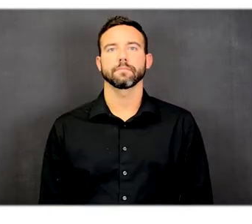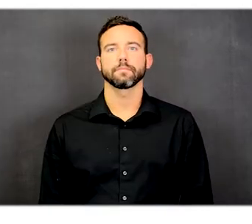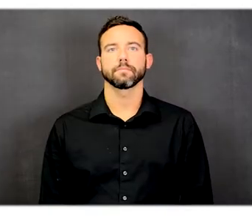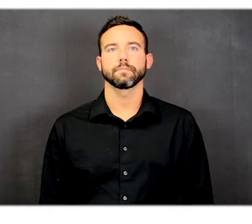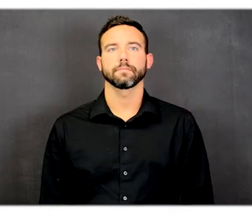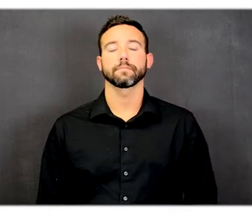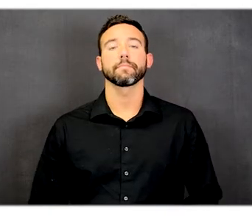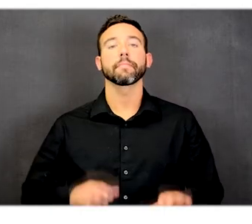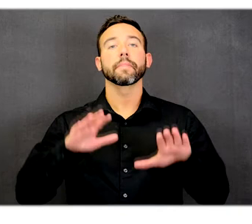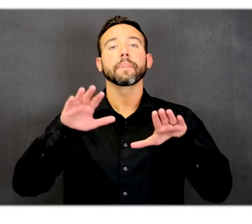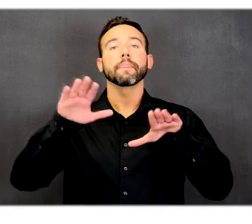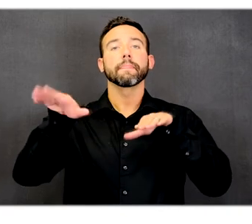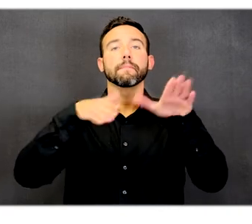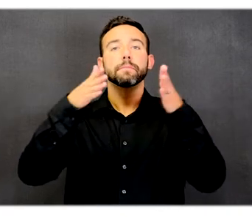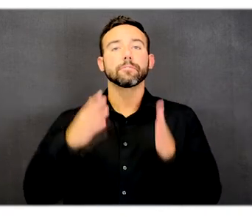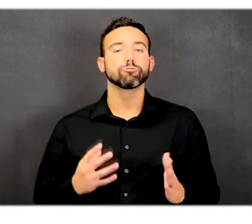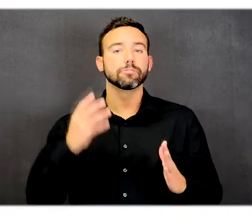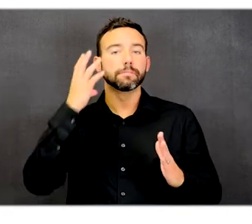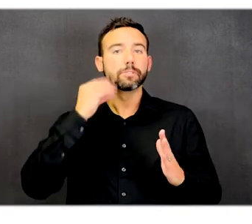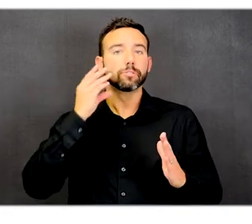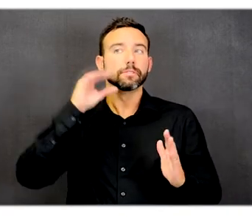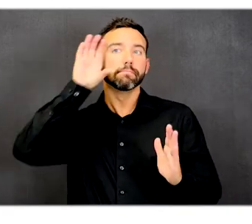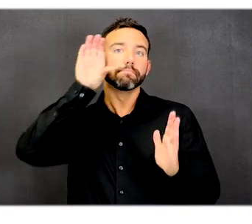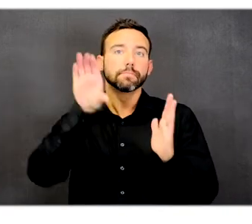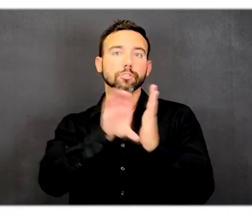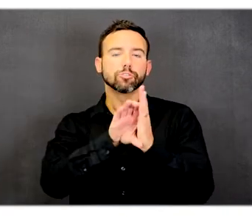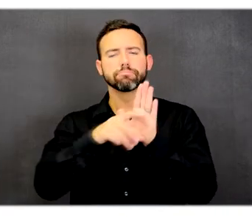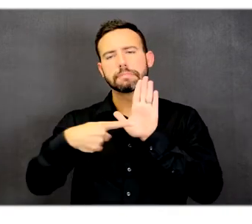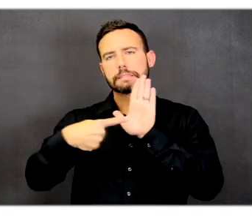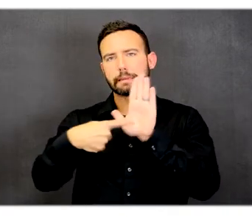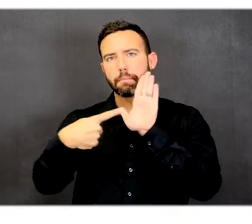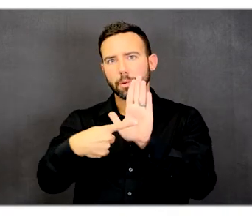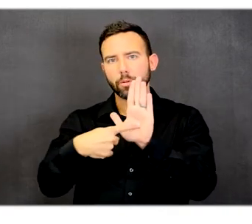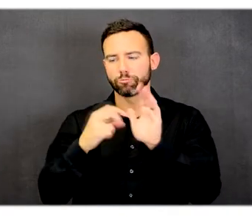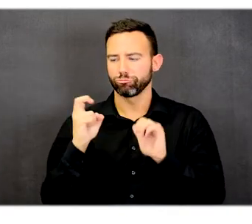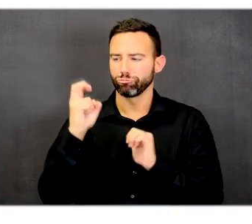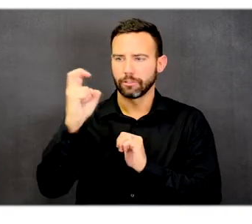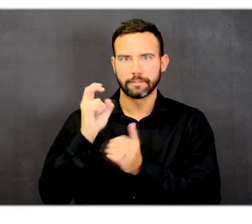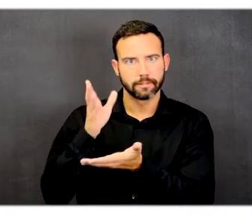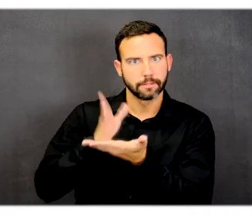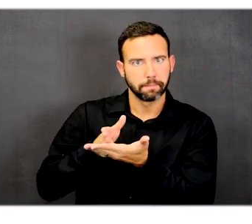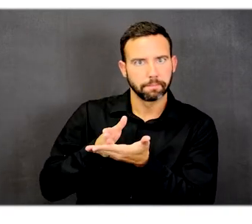Pedestrian Experience Diagram example transit stop.